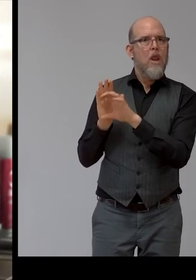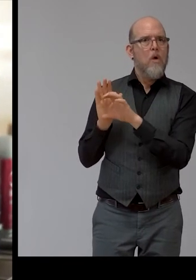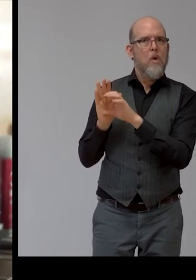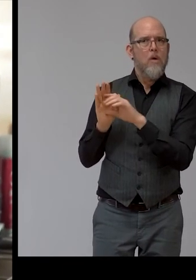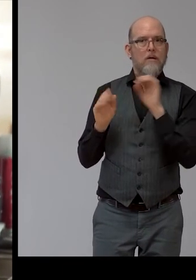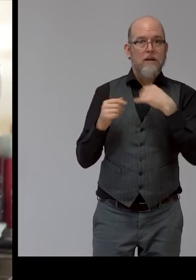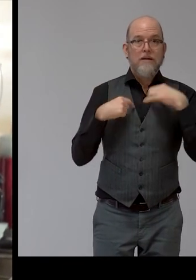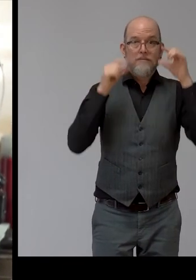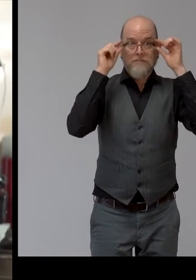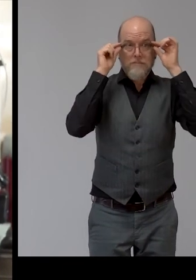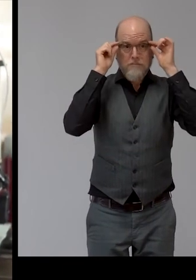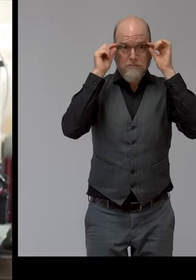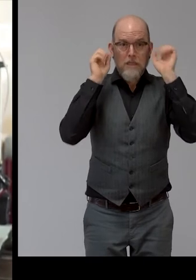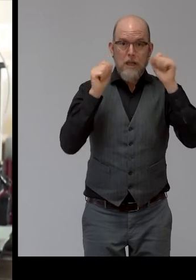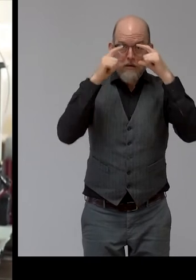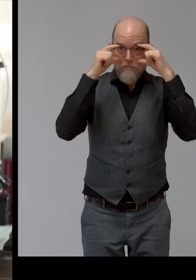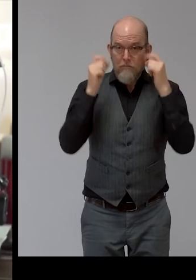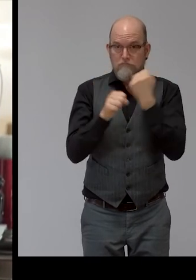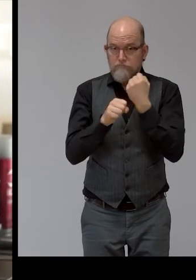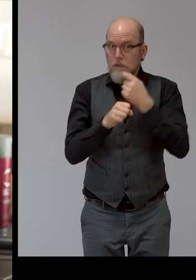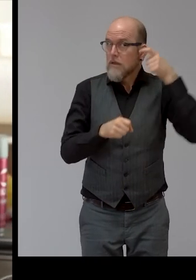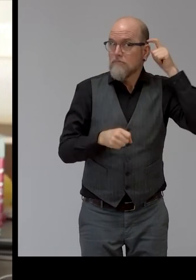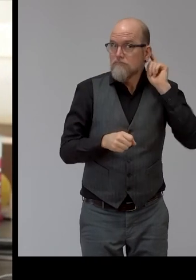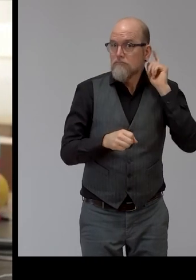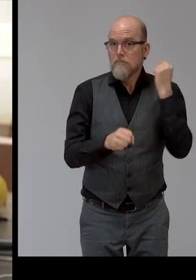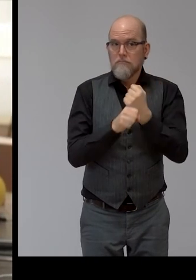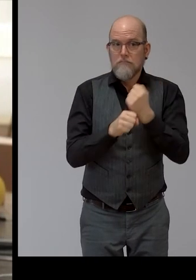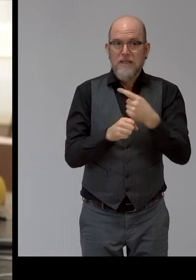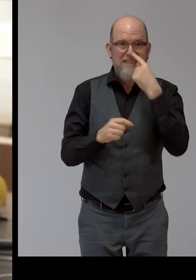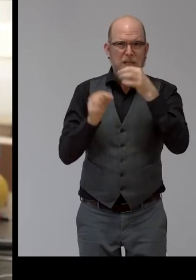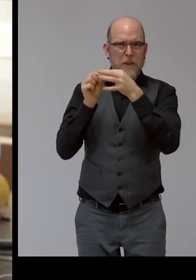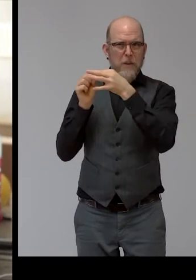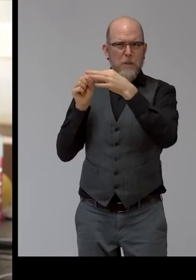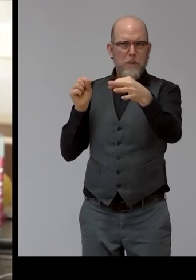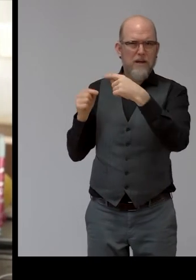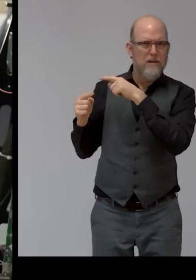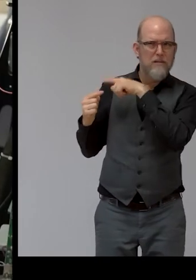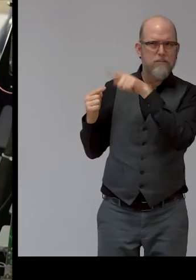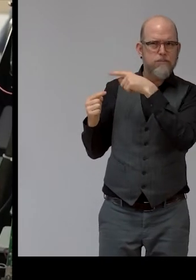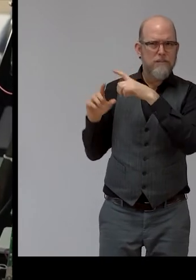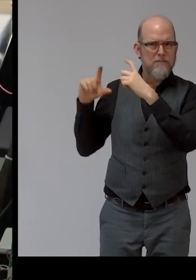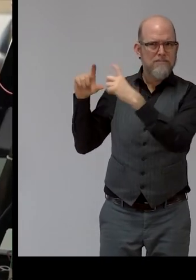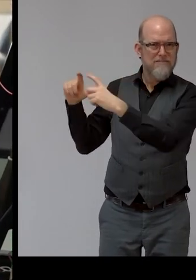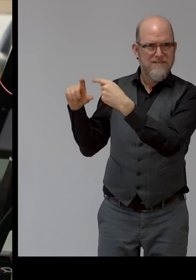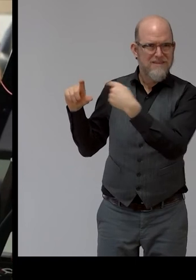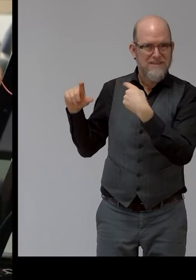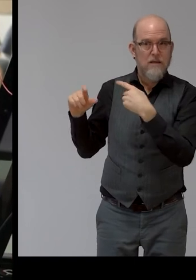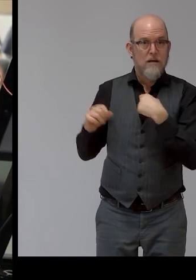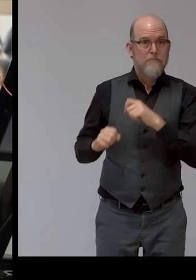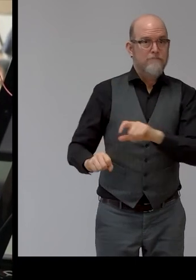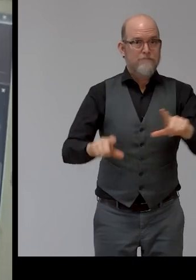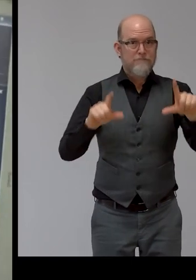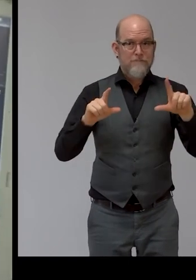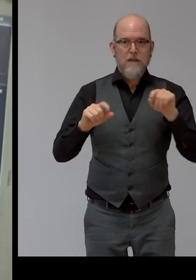Rolls of colorful filaments can be seen behind him on the printer. The insert says that the man's name is Renato